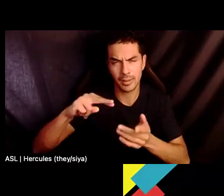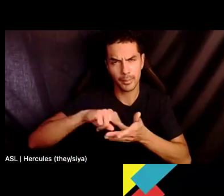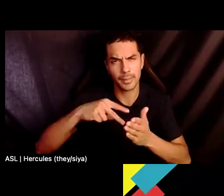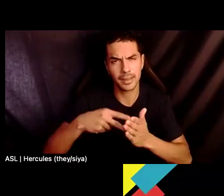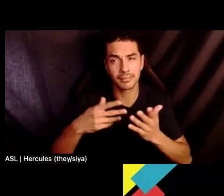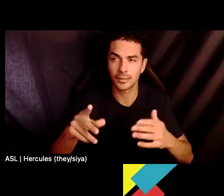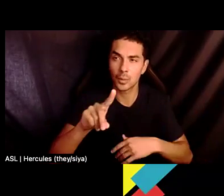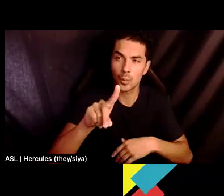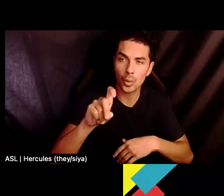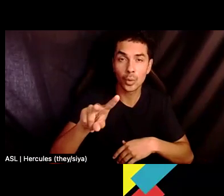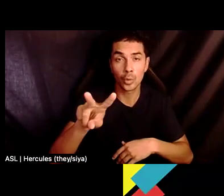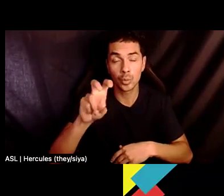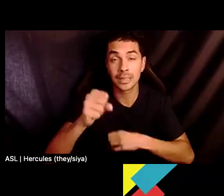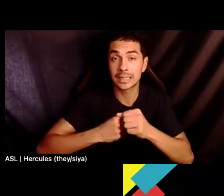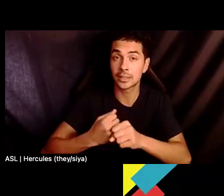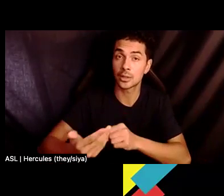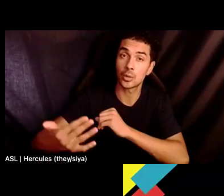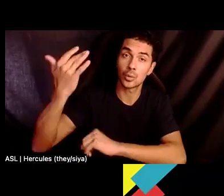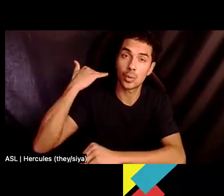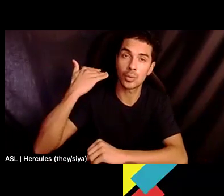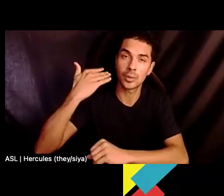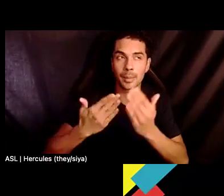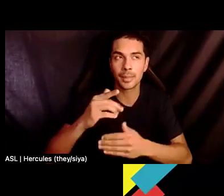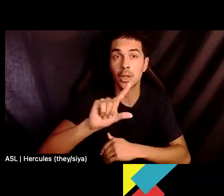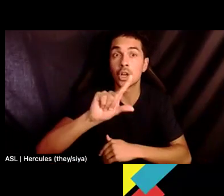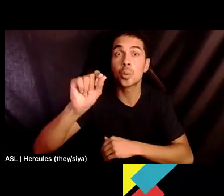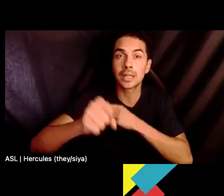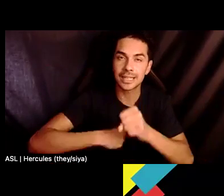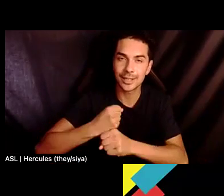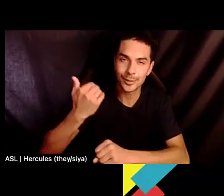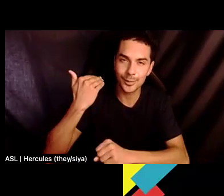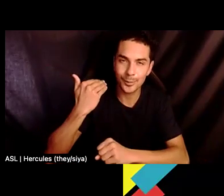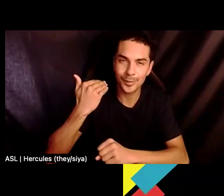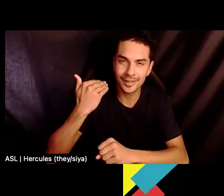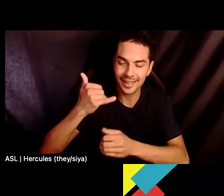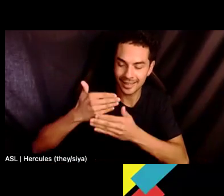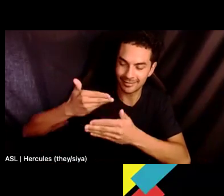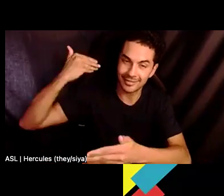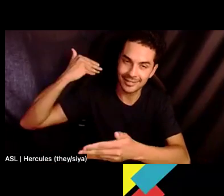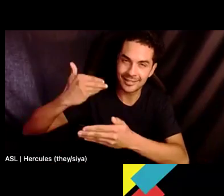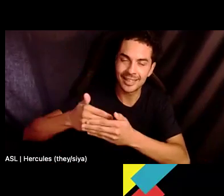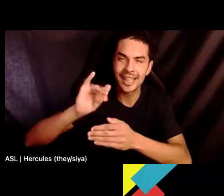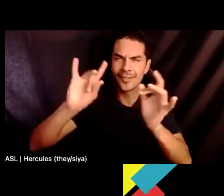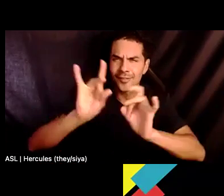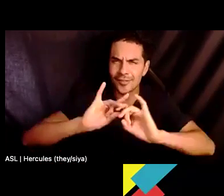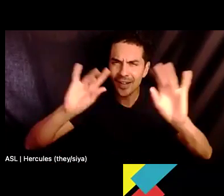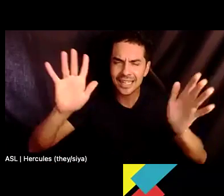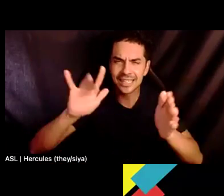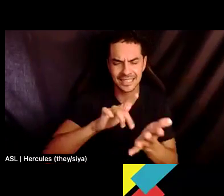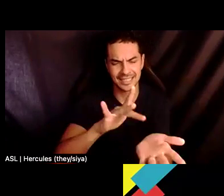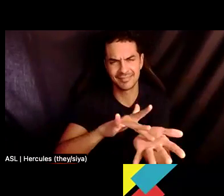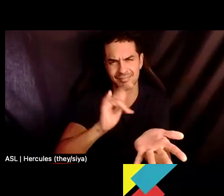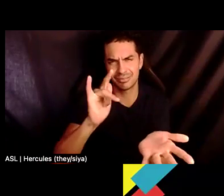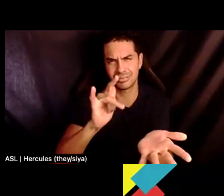hundred, 200 years ago, all the way up into say 20 years ago, the violence, the extractive nature of those tools,